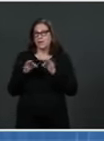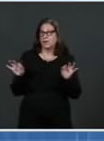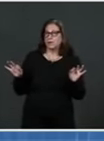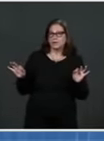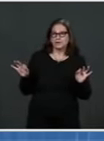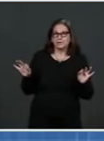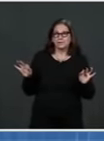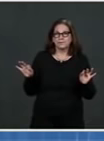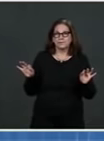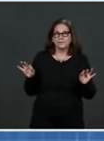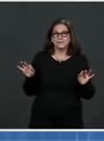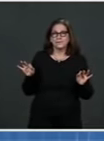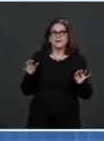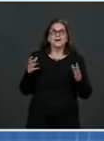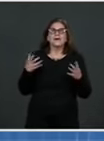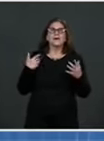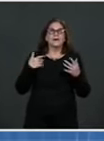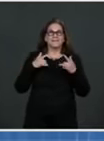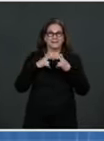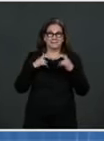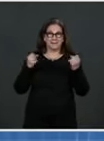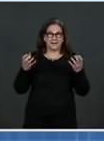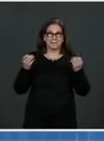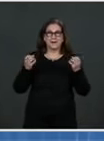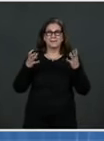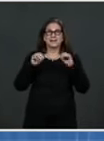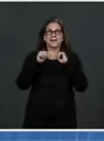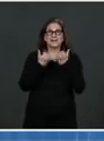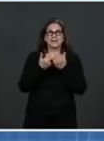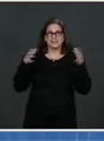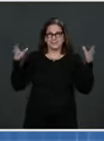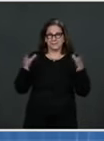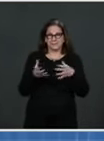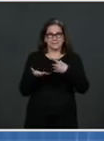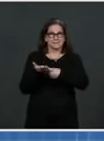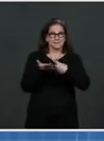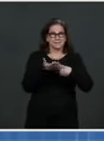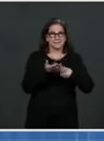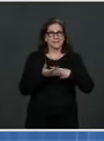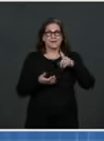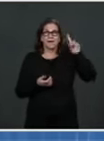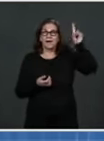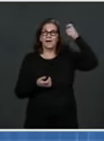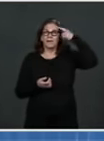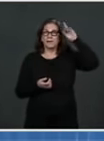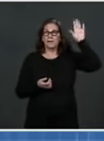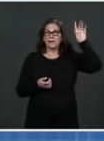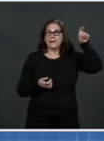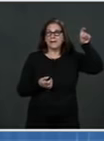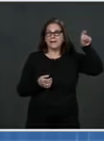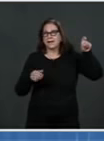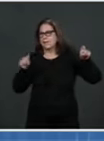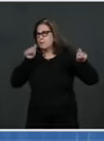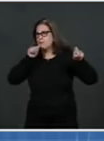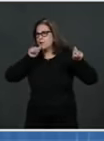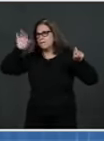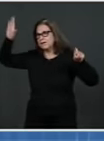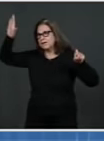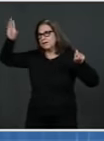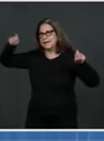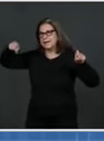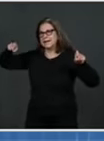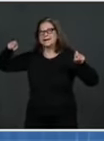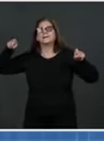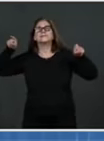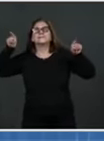though the government has its own needs, so does the private sector. And the private sector and other groups working